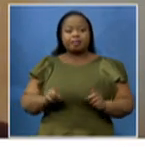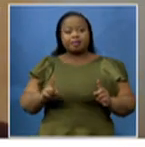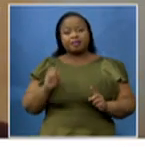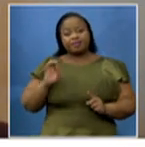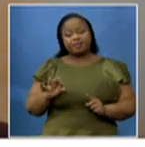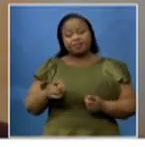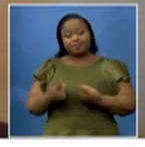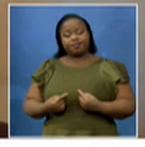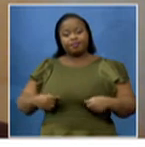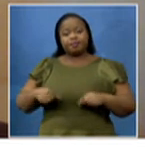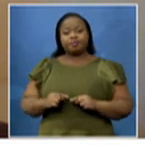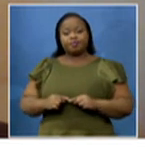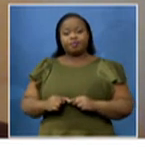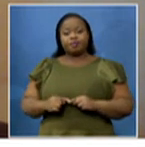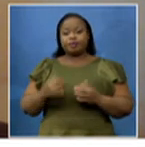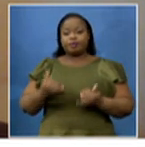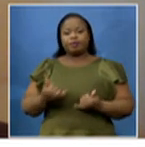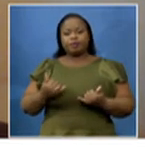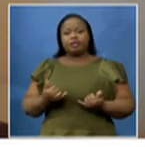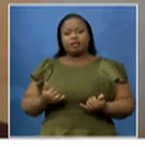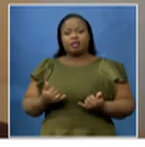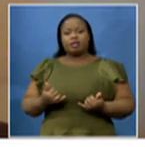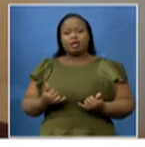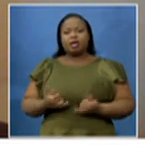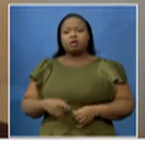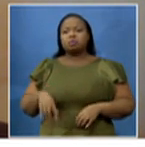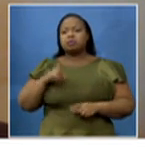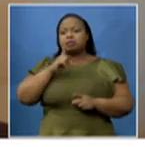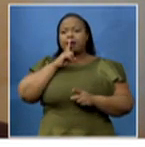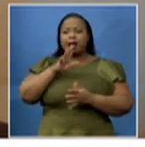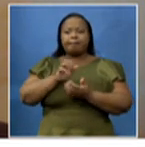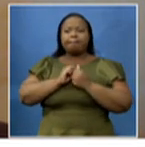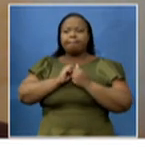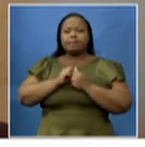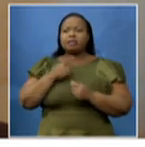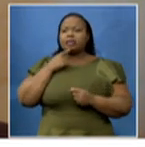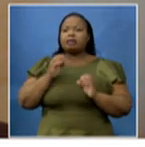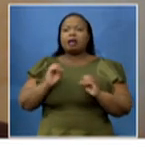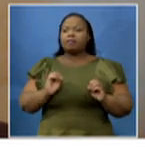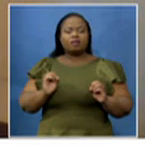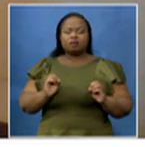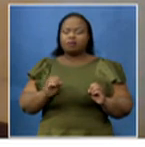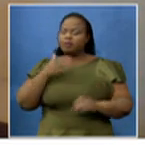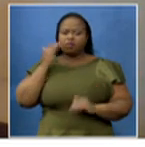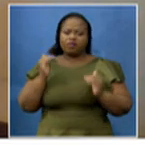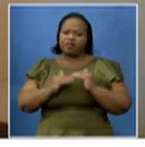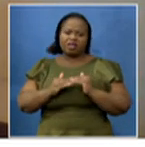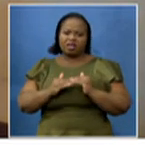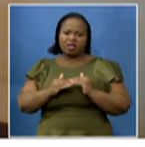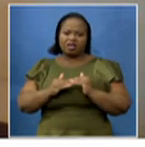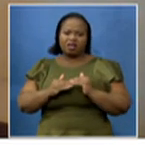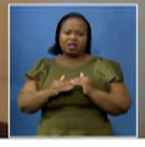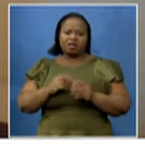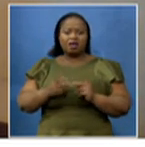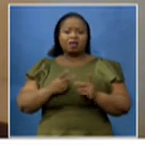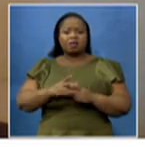today throughout unnoticed, it would not be fair, neither it would be a travesty, because